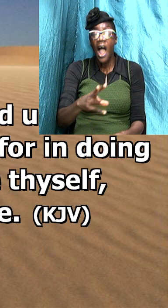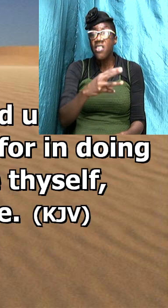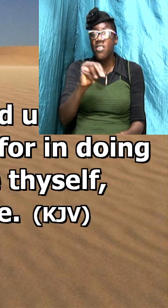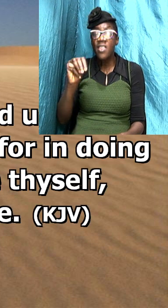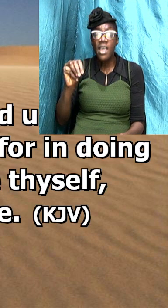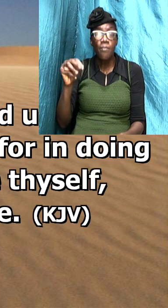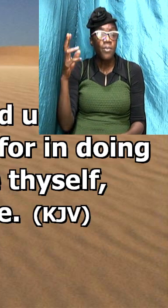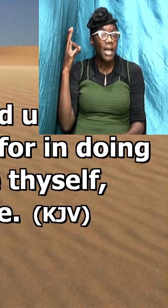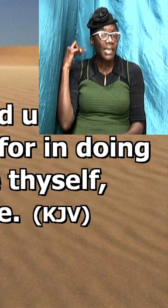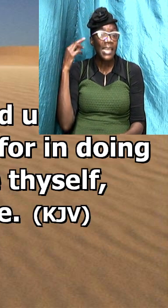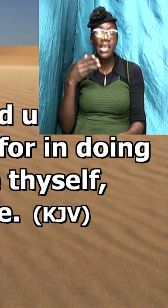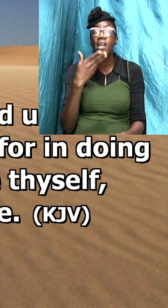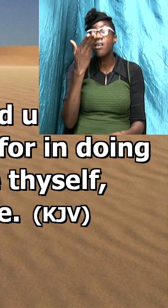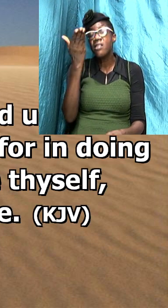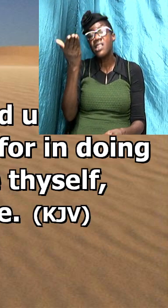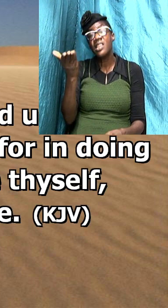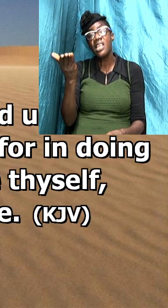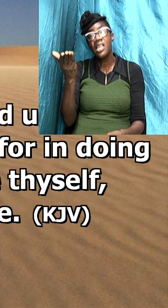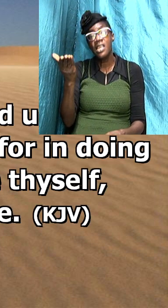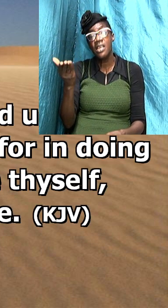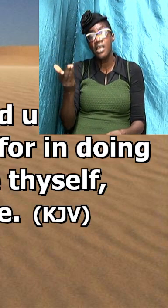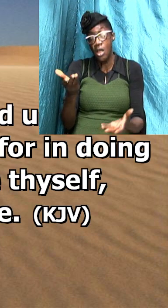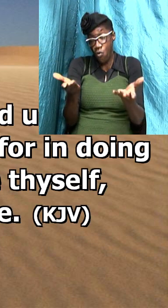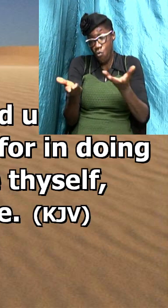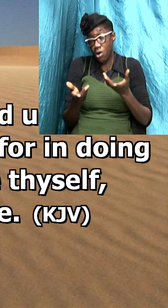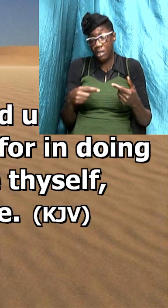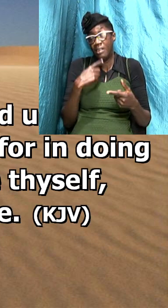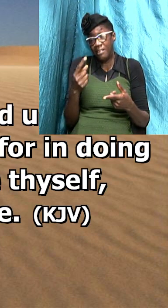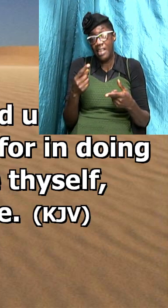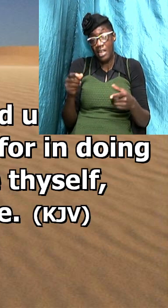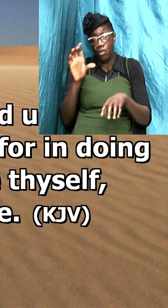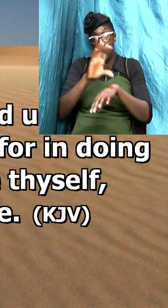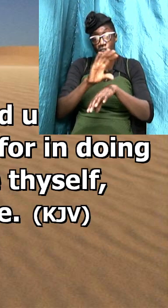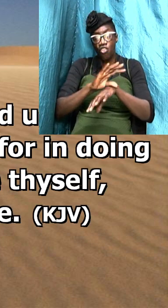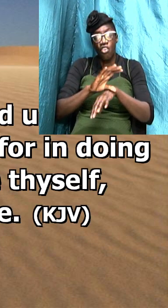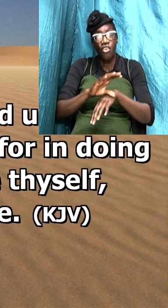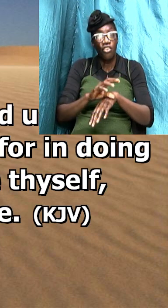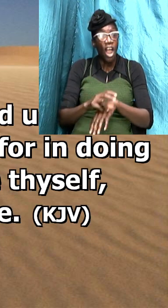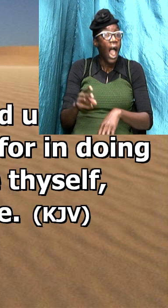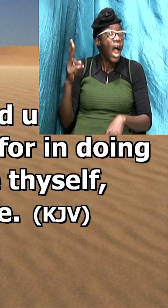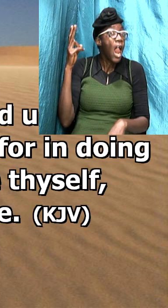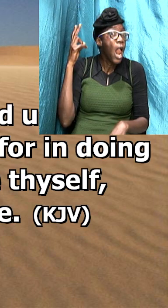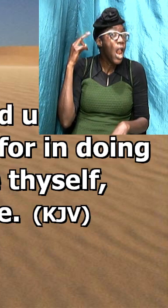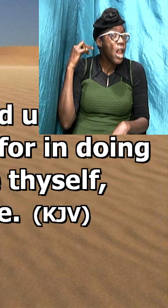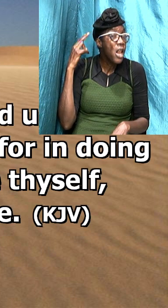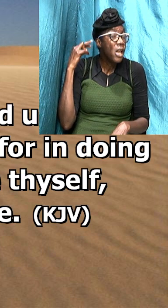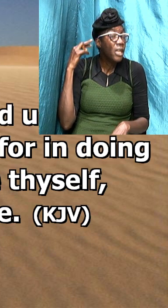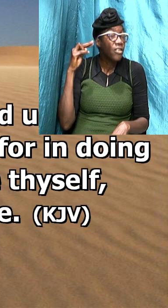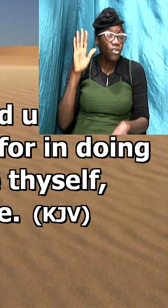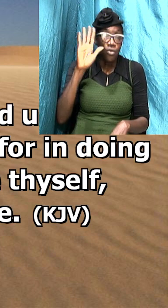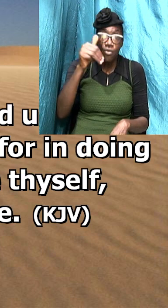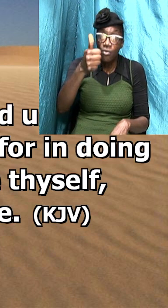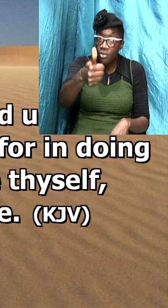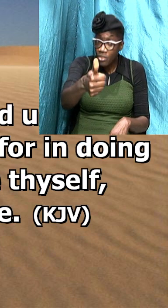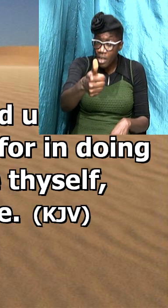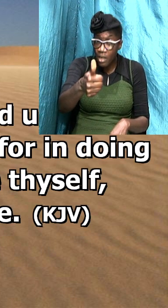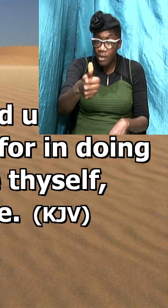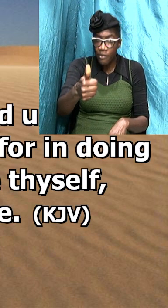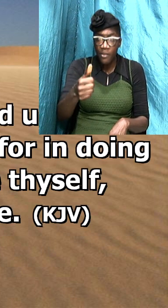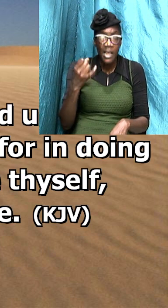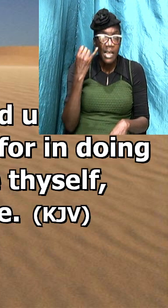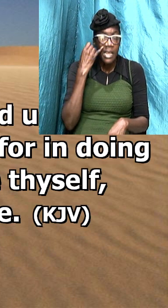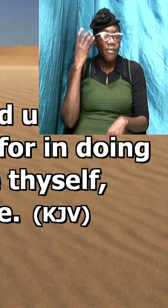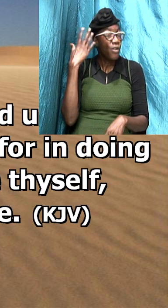that hear thee so I want to say to the church tonight take heed unto thyself if you